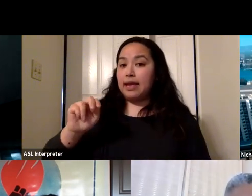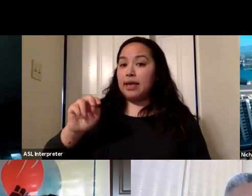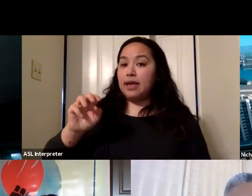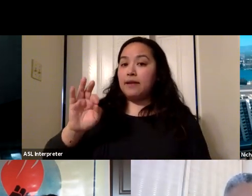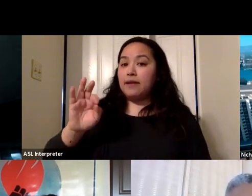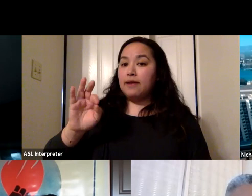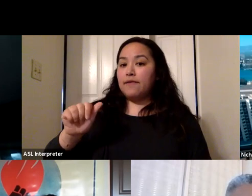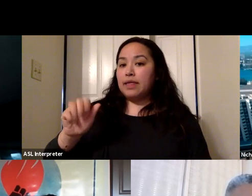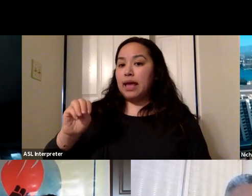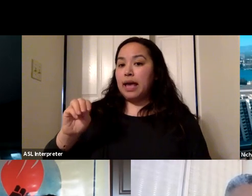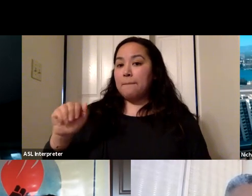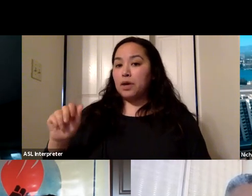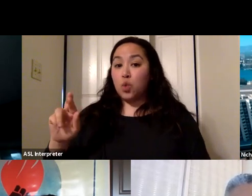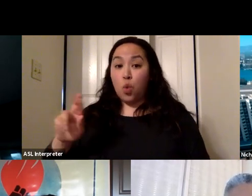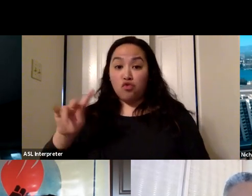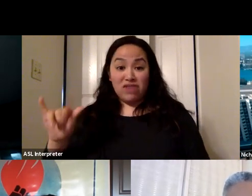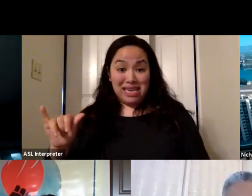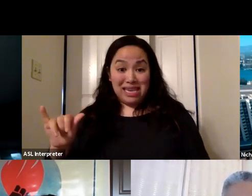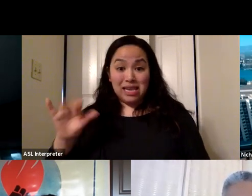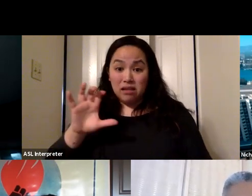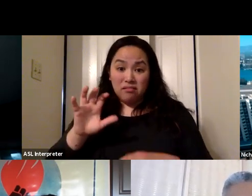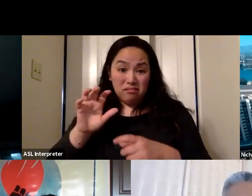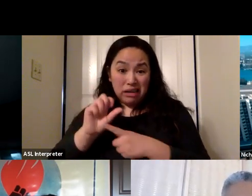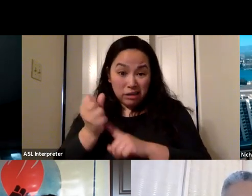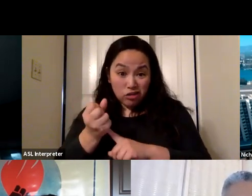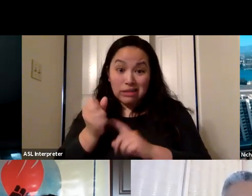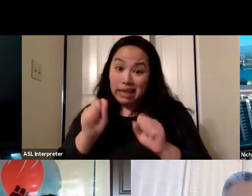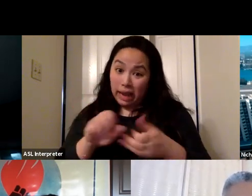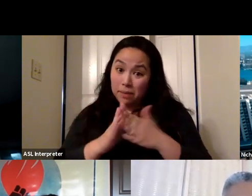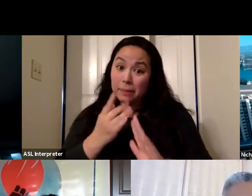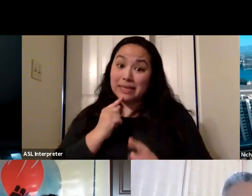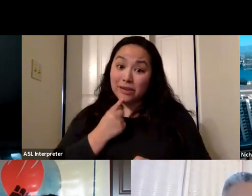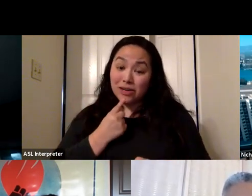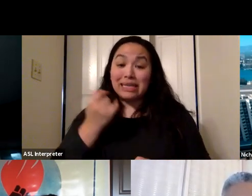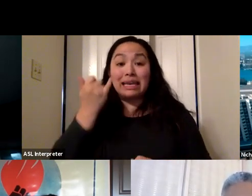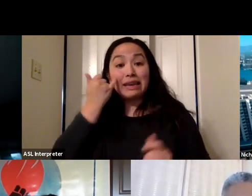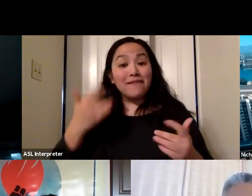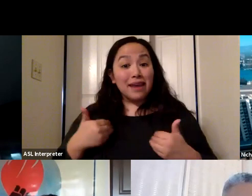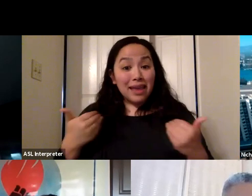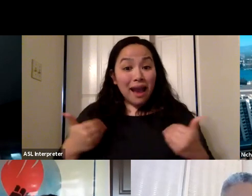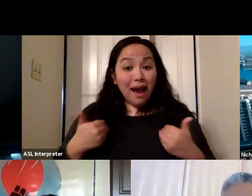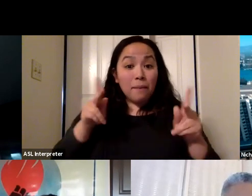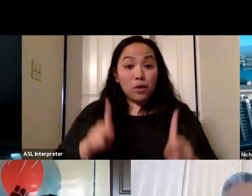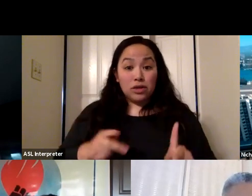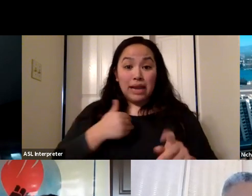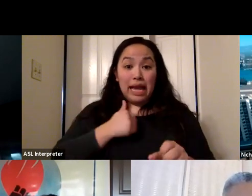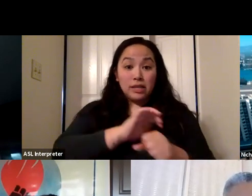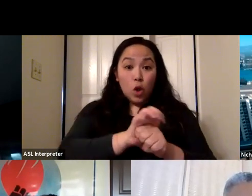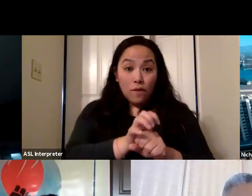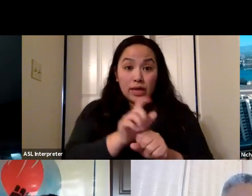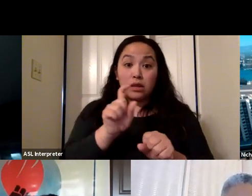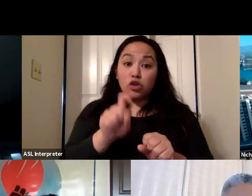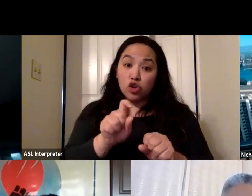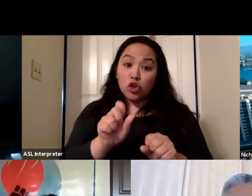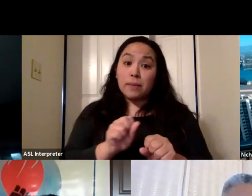well. And sometimes those can be serious. And if a young person gets COVID, the recommendation now is that for them to return